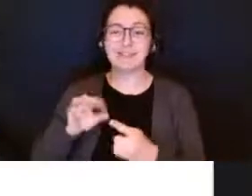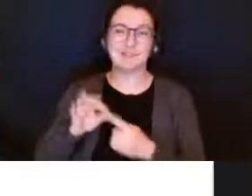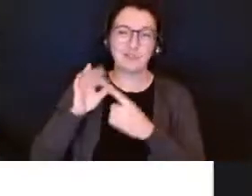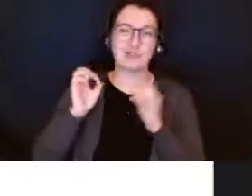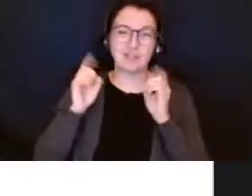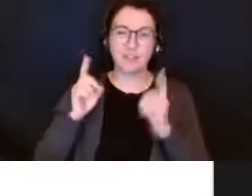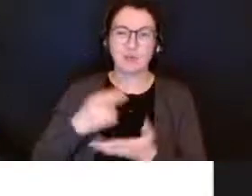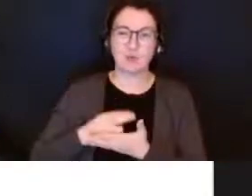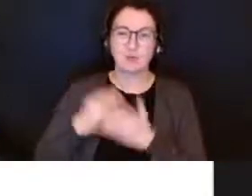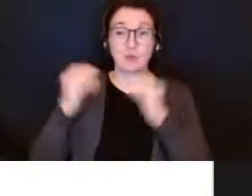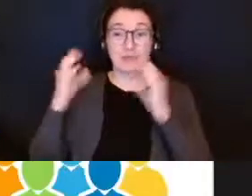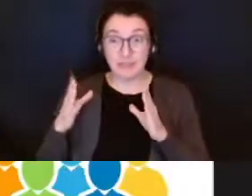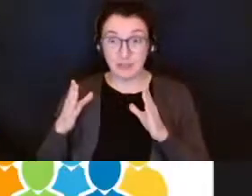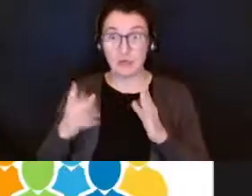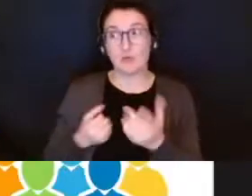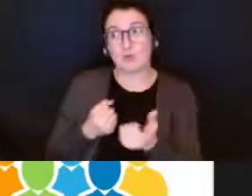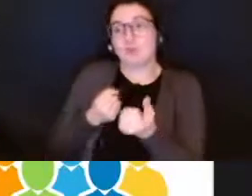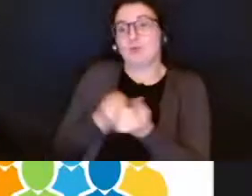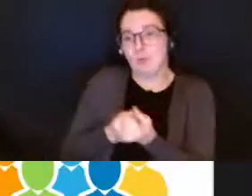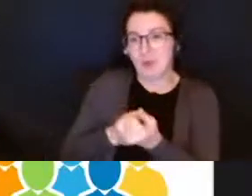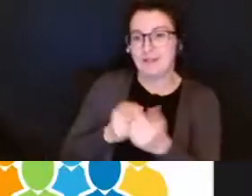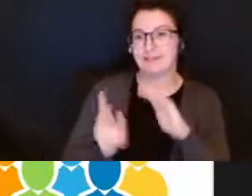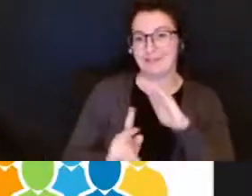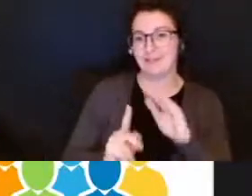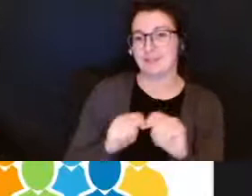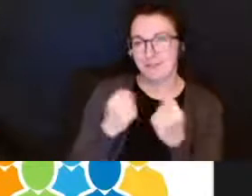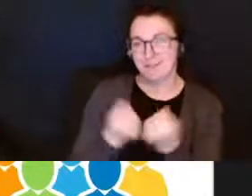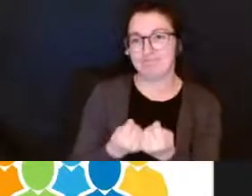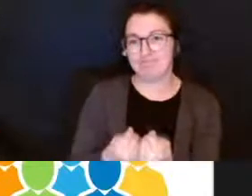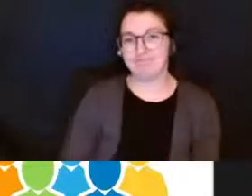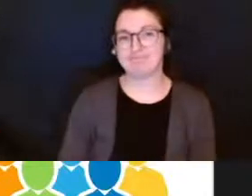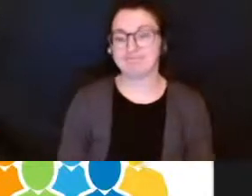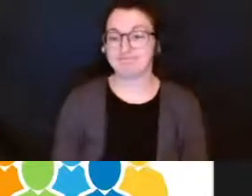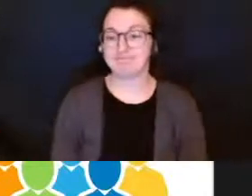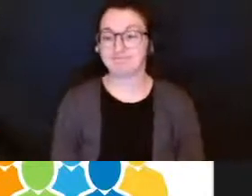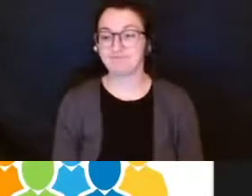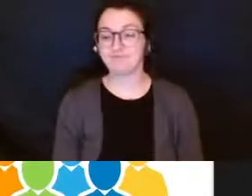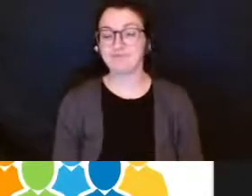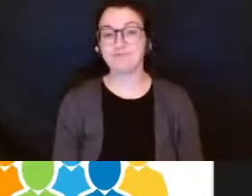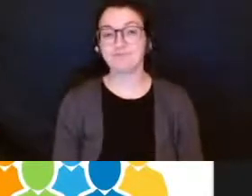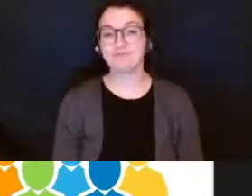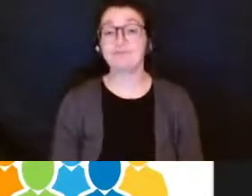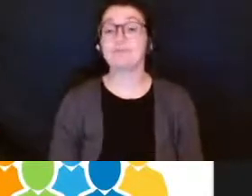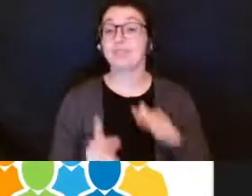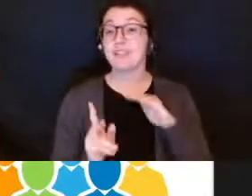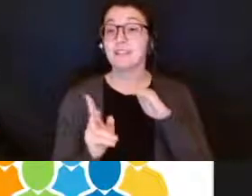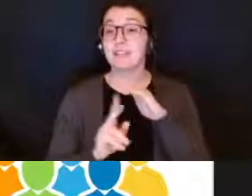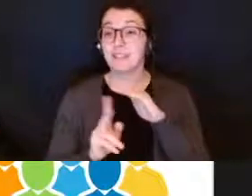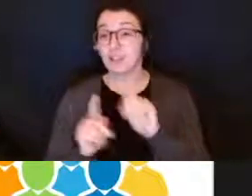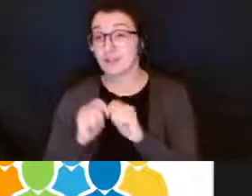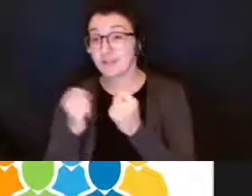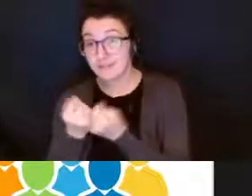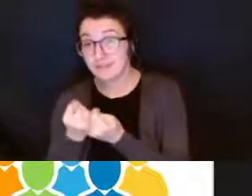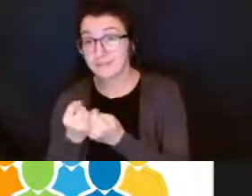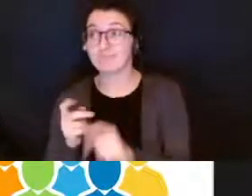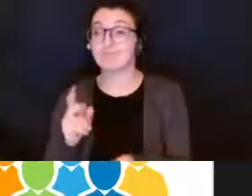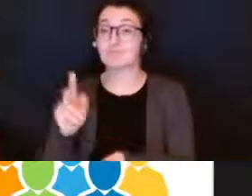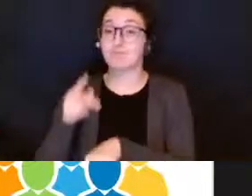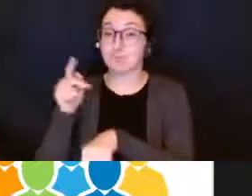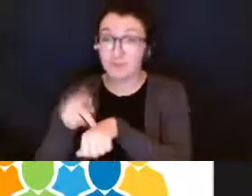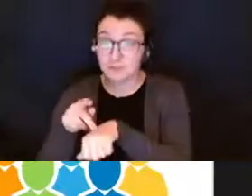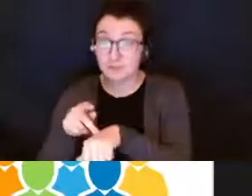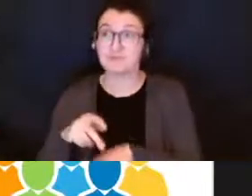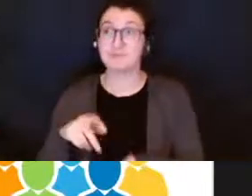in addition to the kindergarten team the school principal and the special education resource